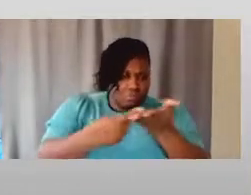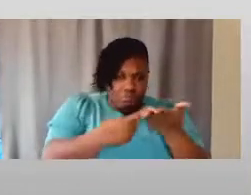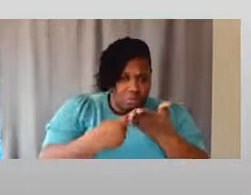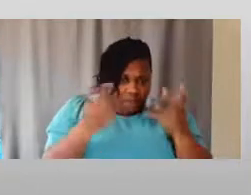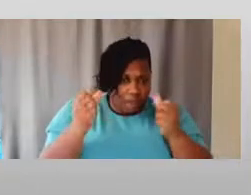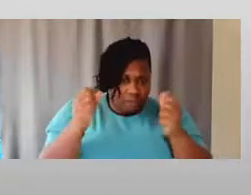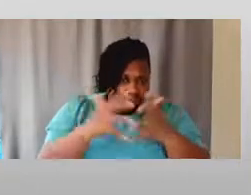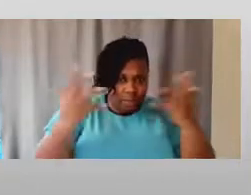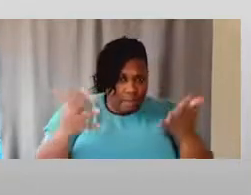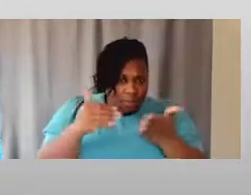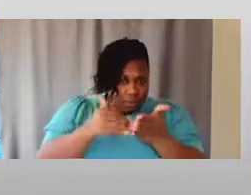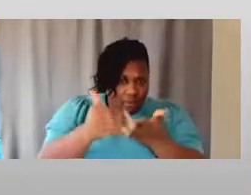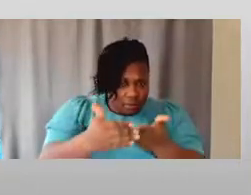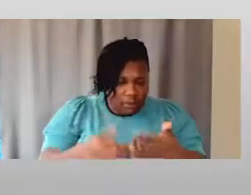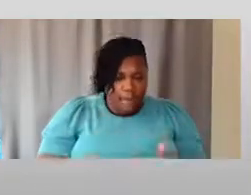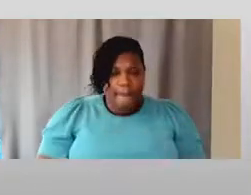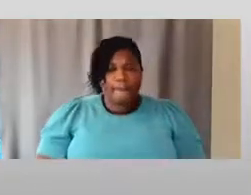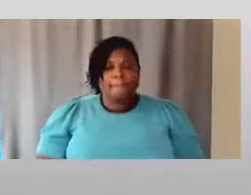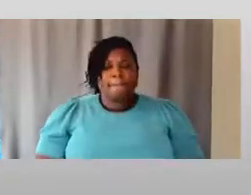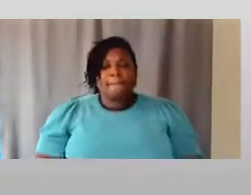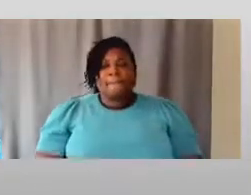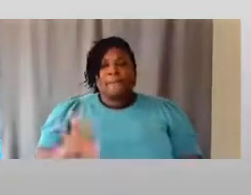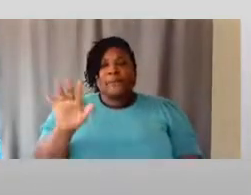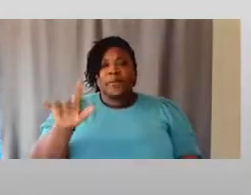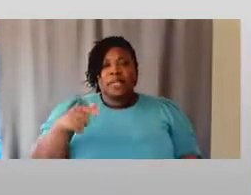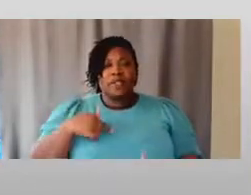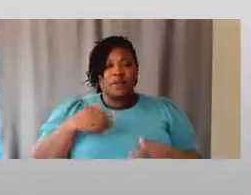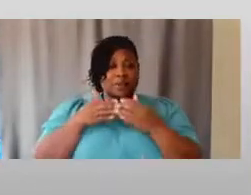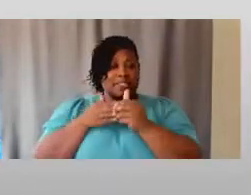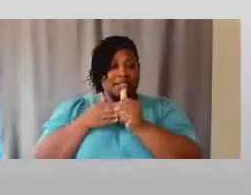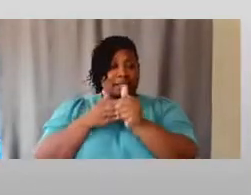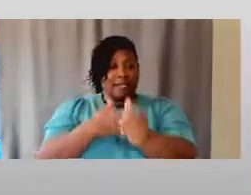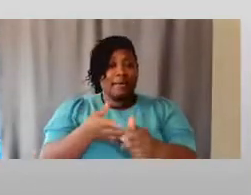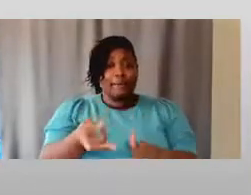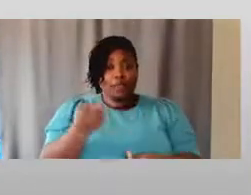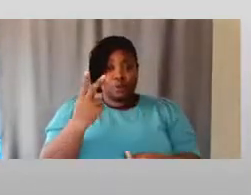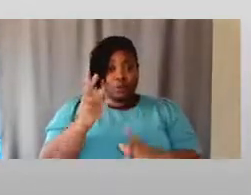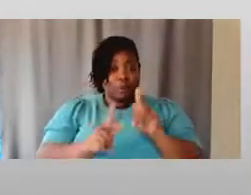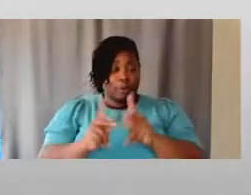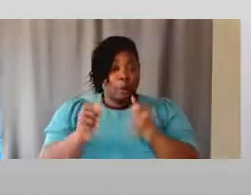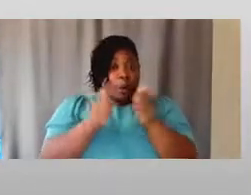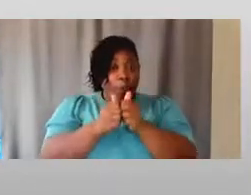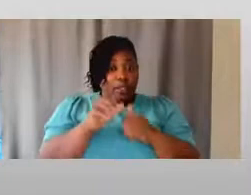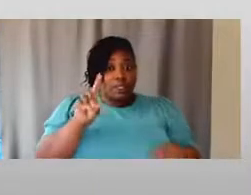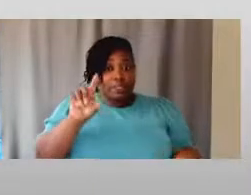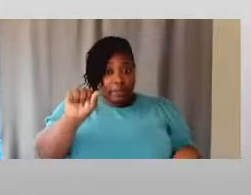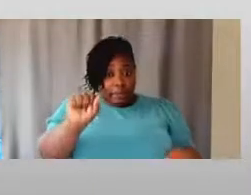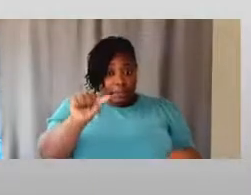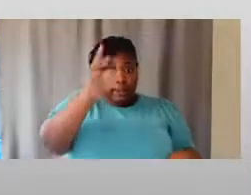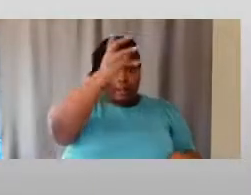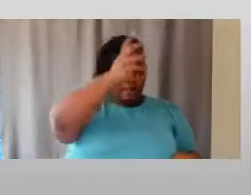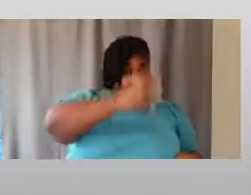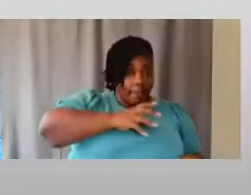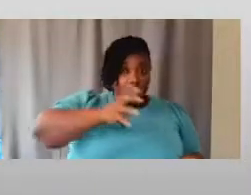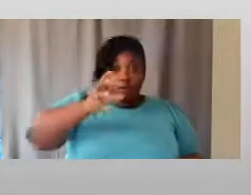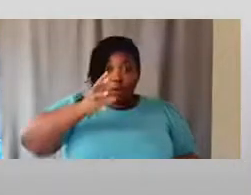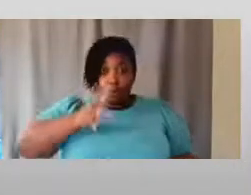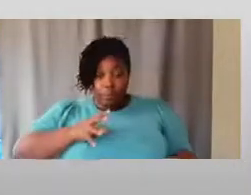and it was led by two people with disability, man and a woman, and